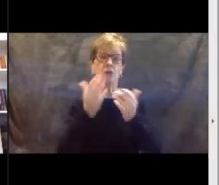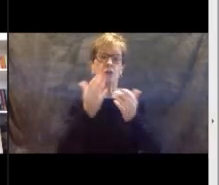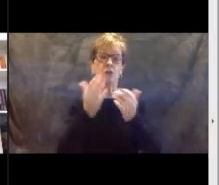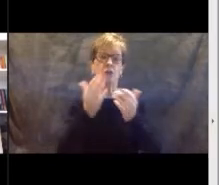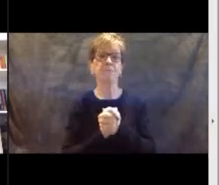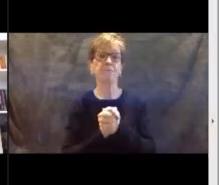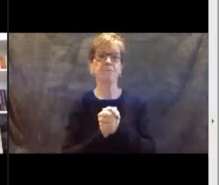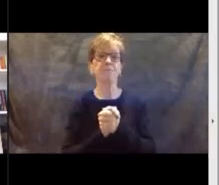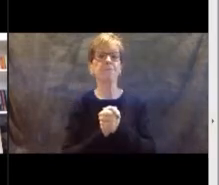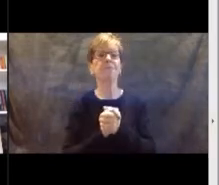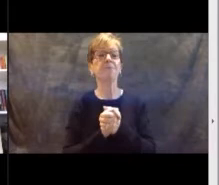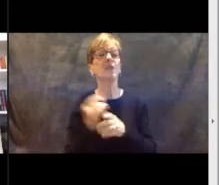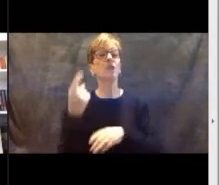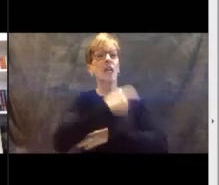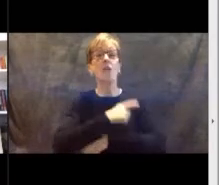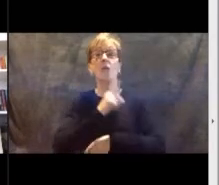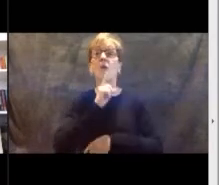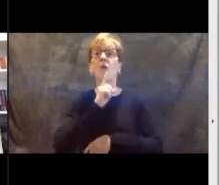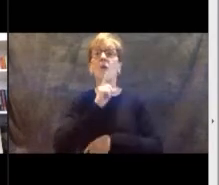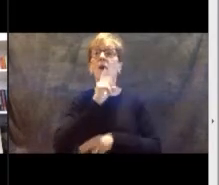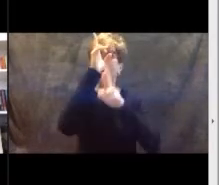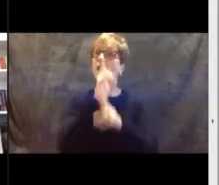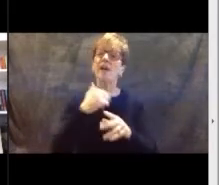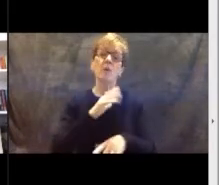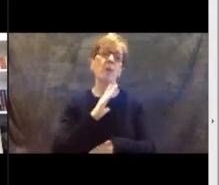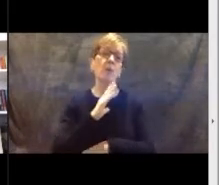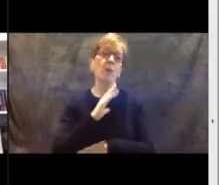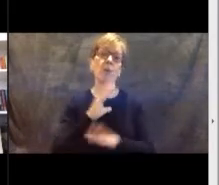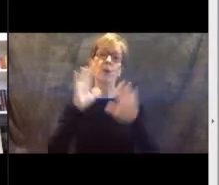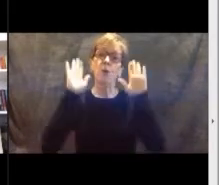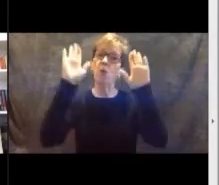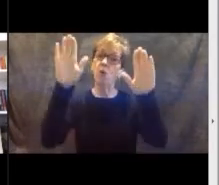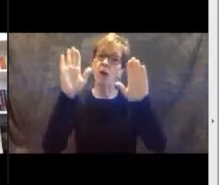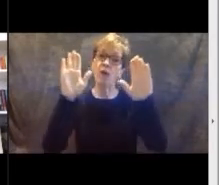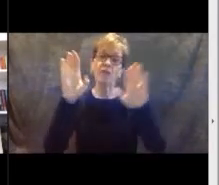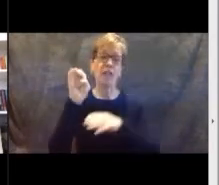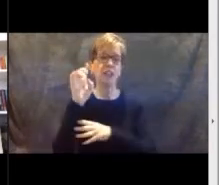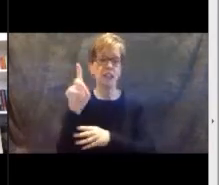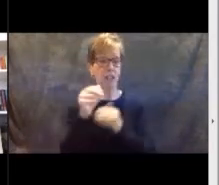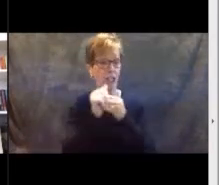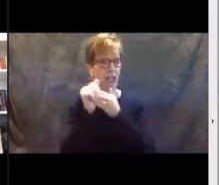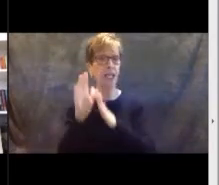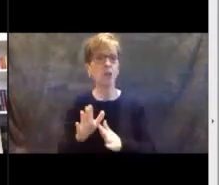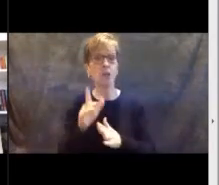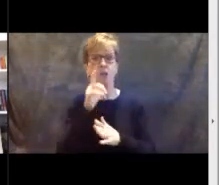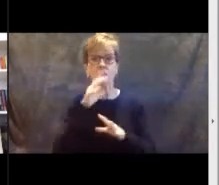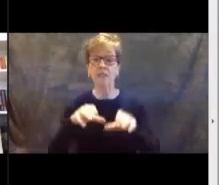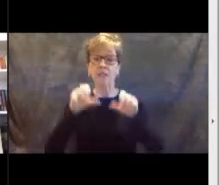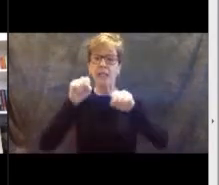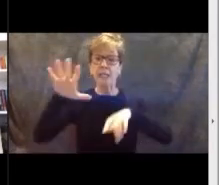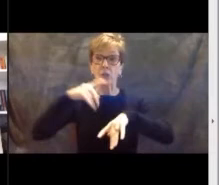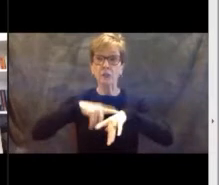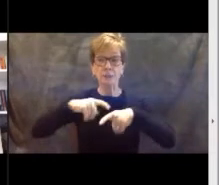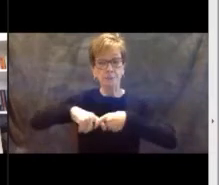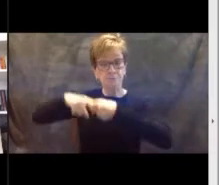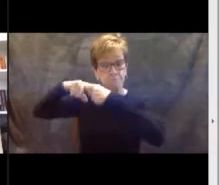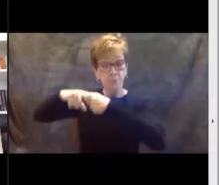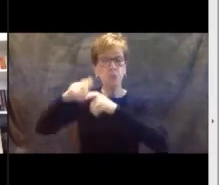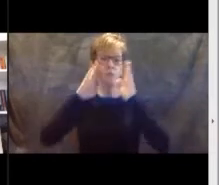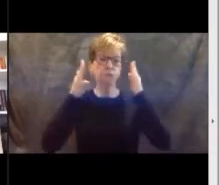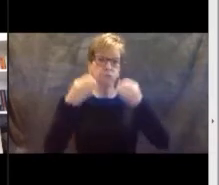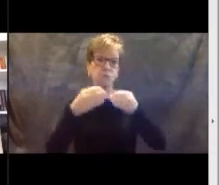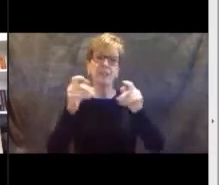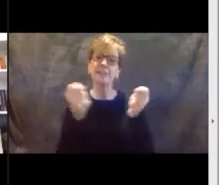today to have truly incredible education leaders who have taken the time to pause in their work and celebrate your outstanding